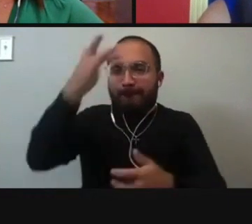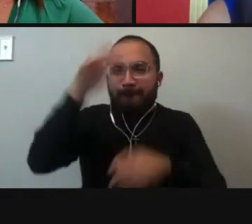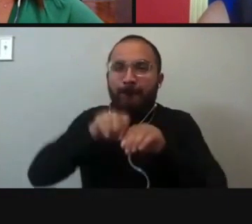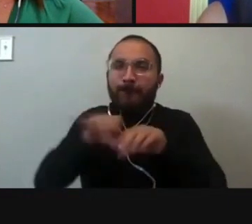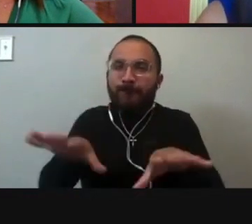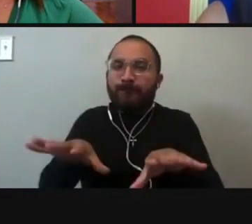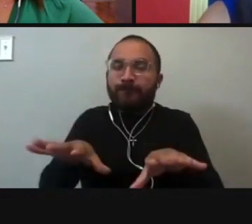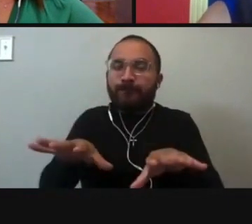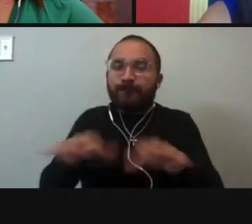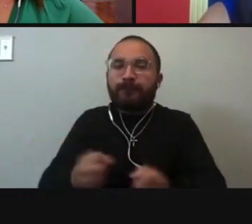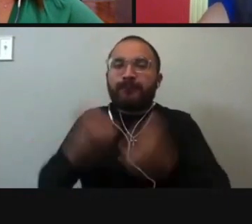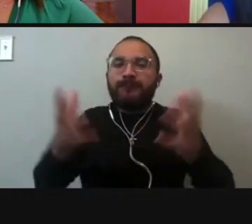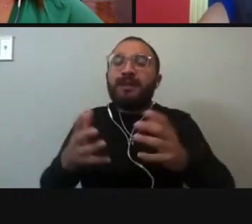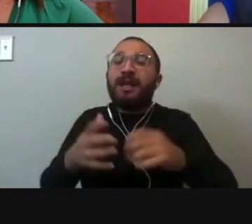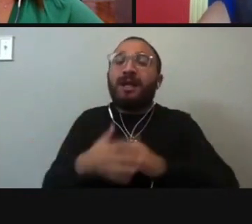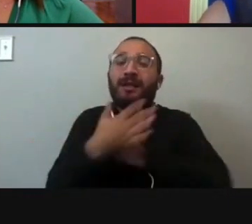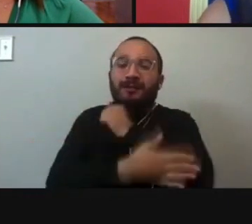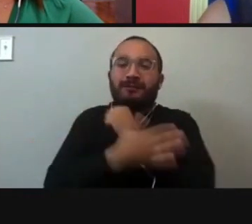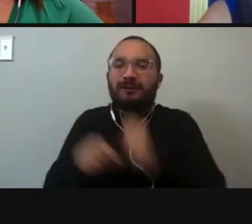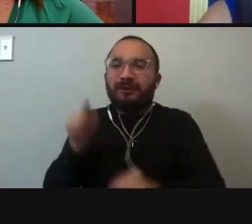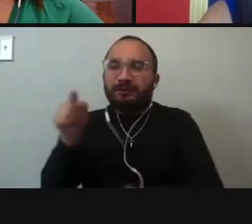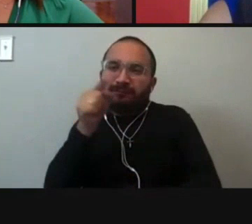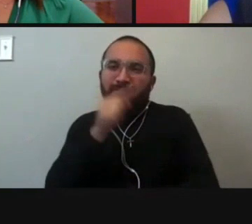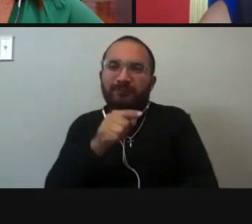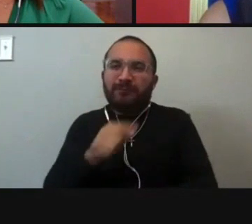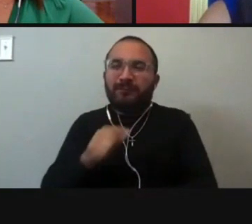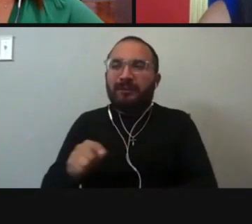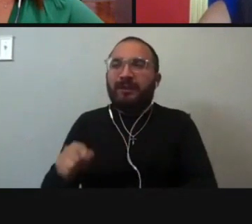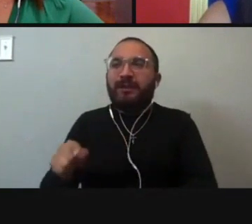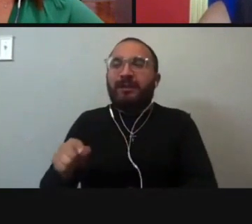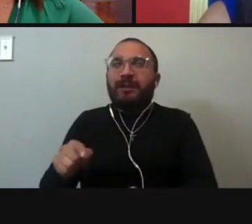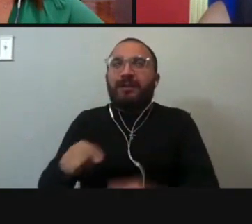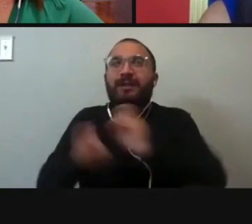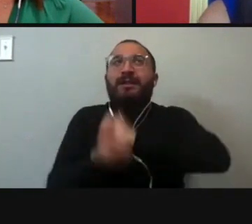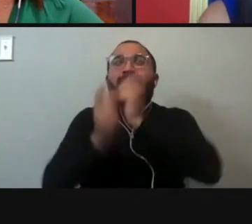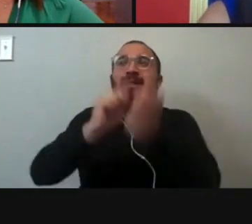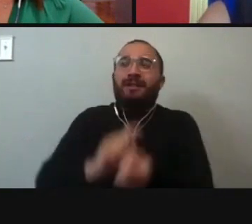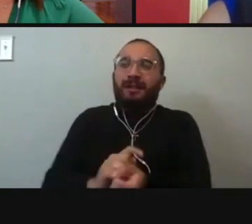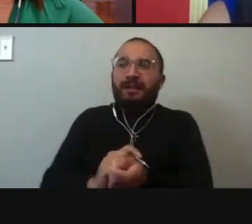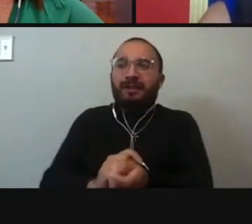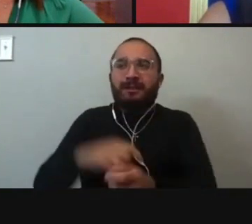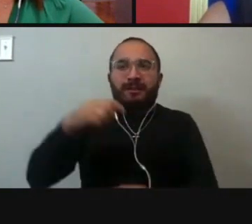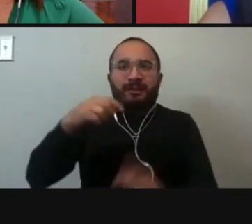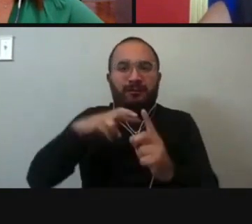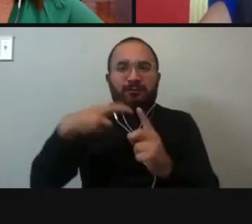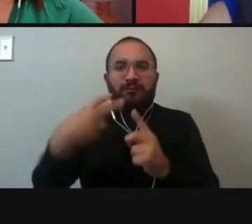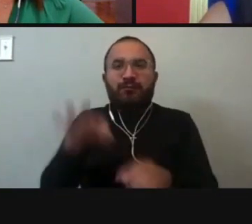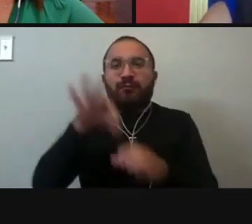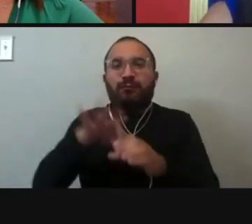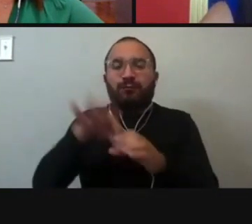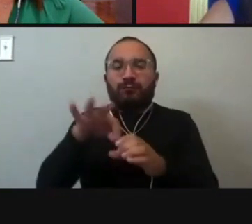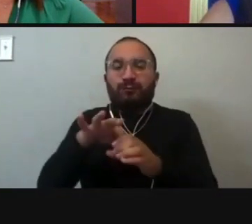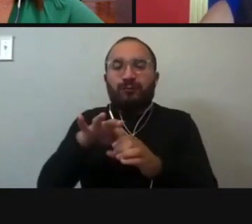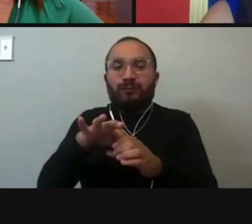many counties here within Texas, excuse me, have been caused to reimagine what voting looks like. Harris County has been given a